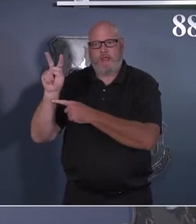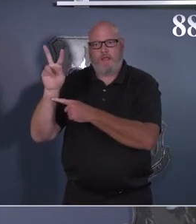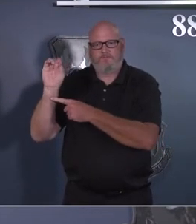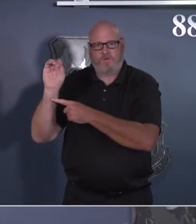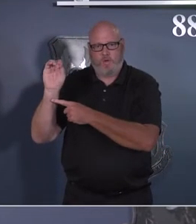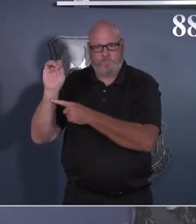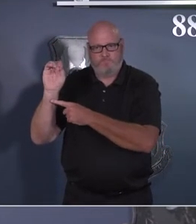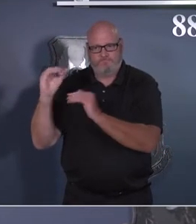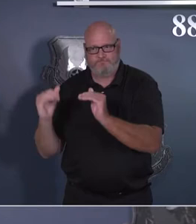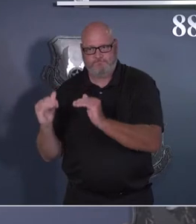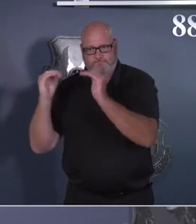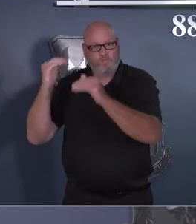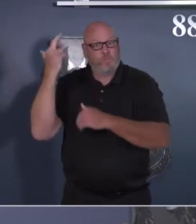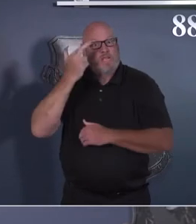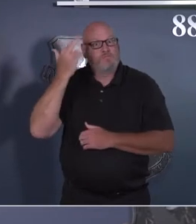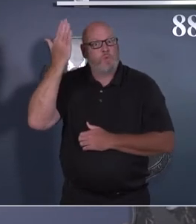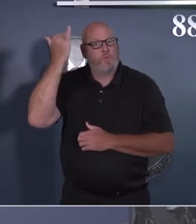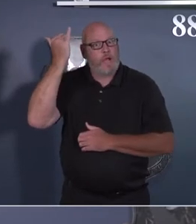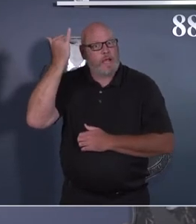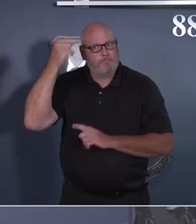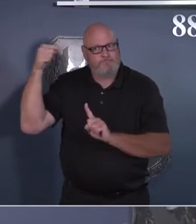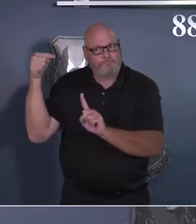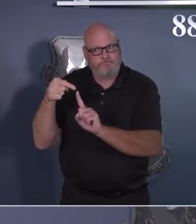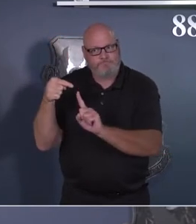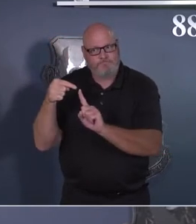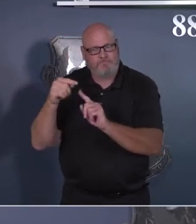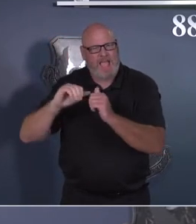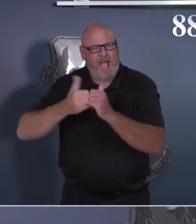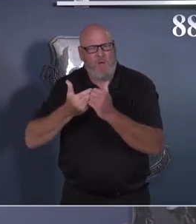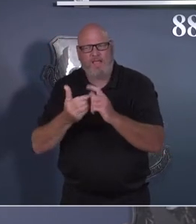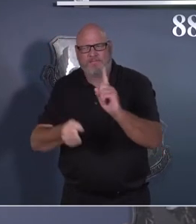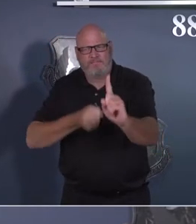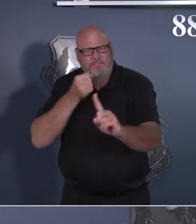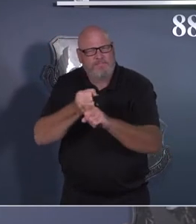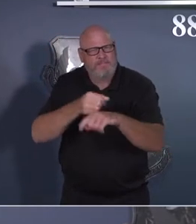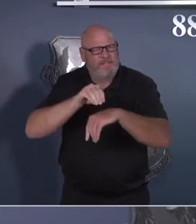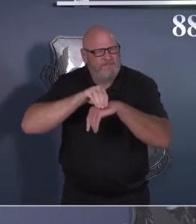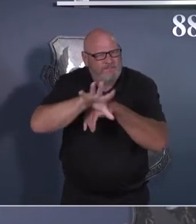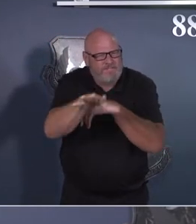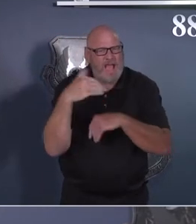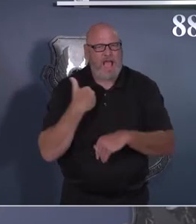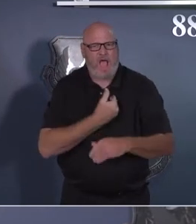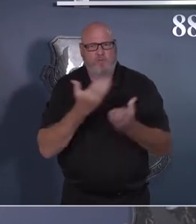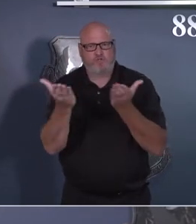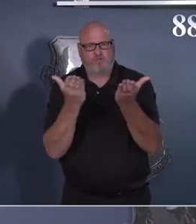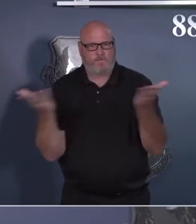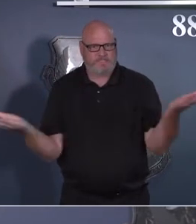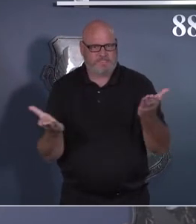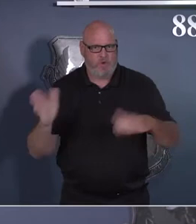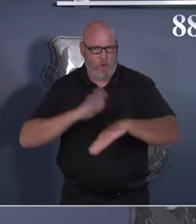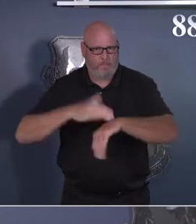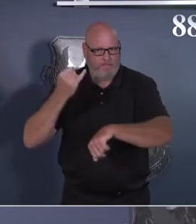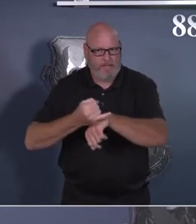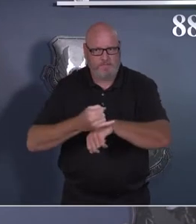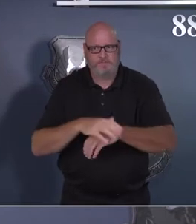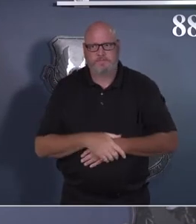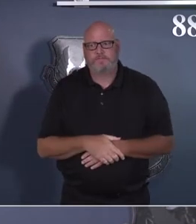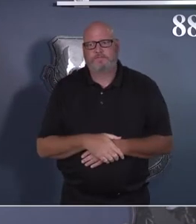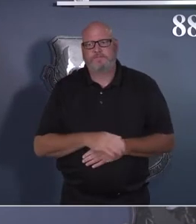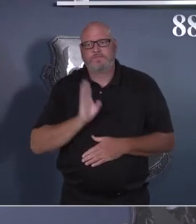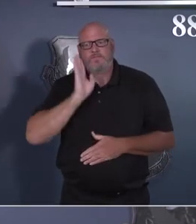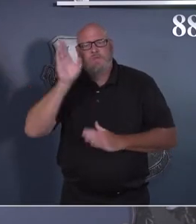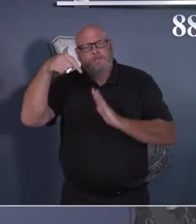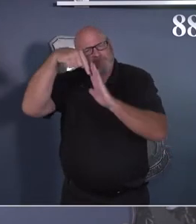talk about our services and how that may adjust, what you're going to see across the installation, do a little bit of a deep dive into telework, because that's a